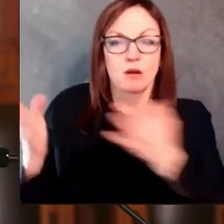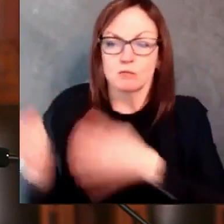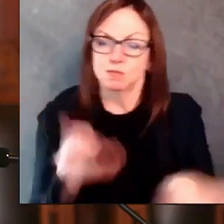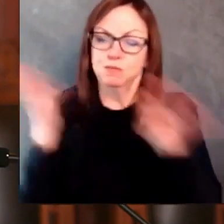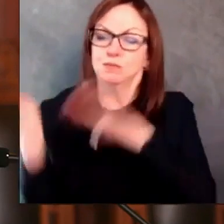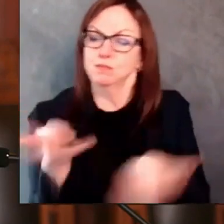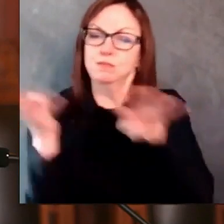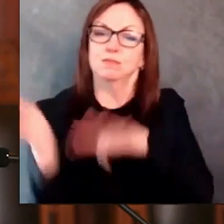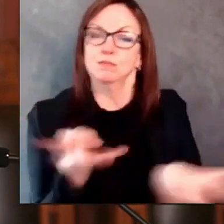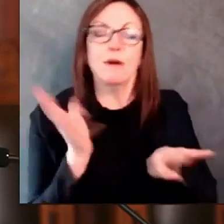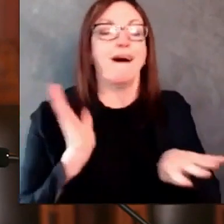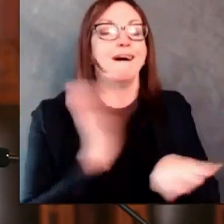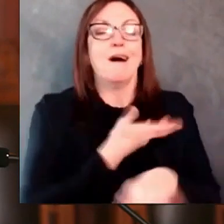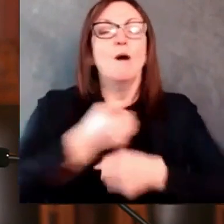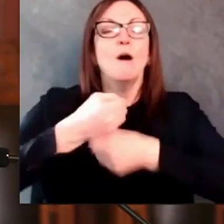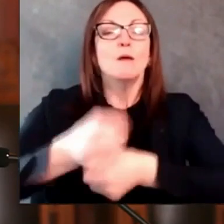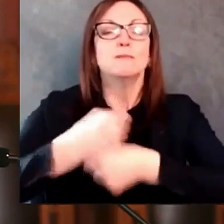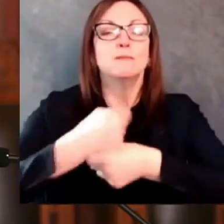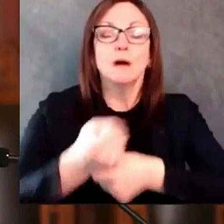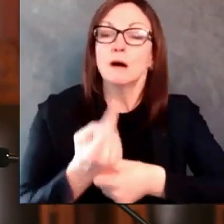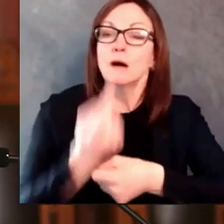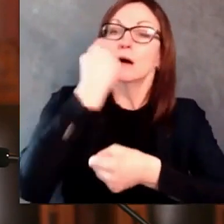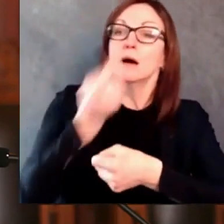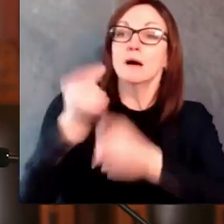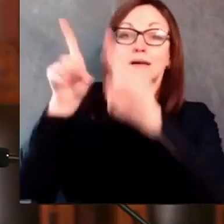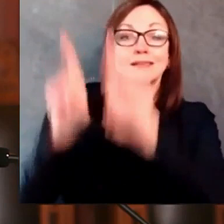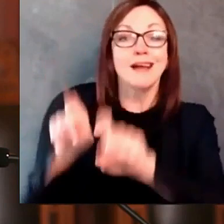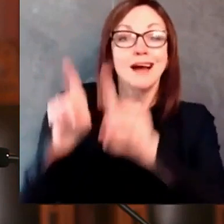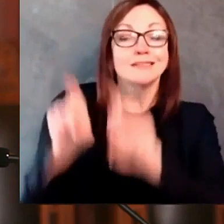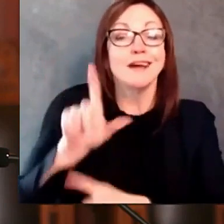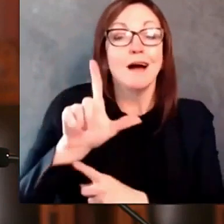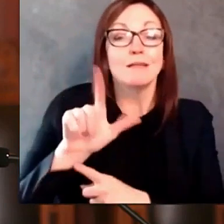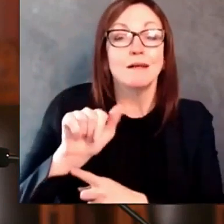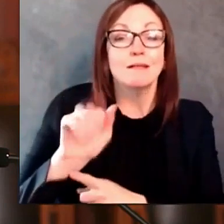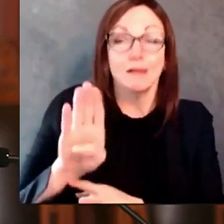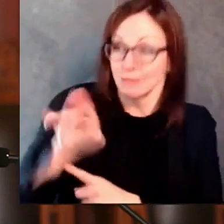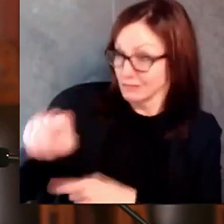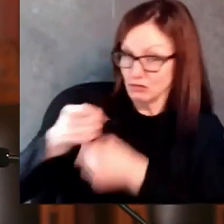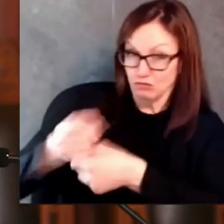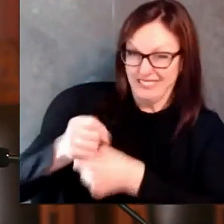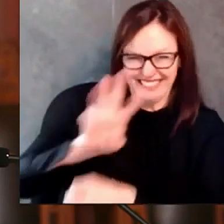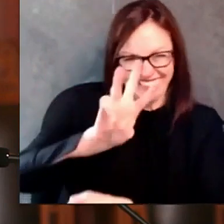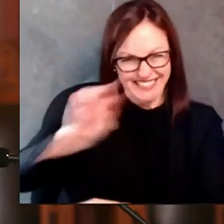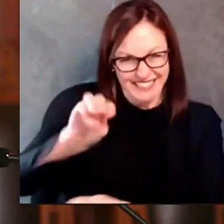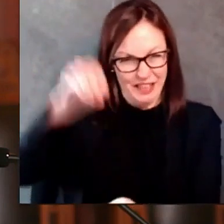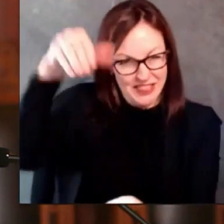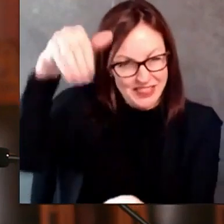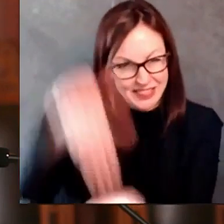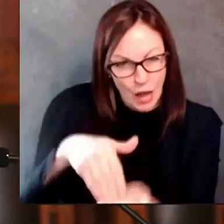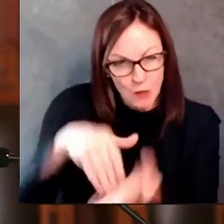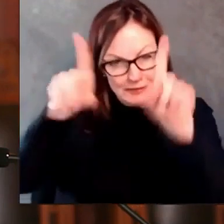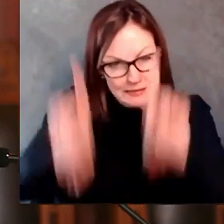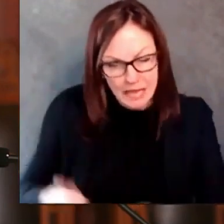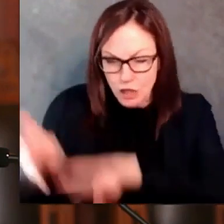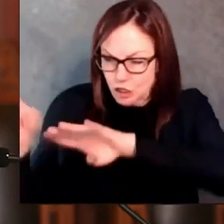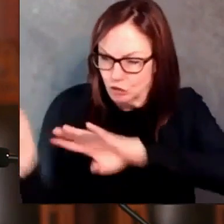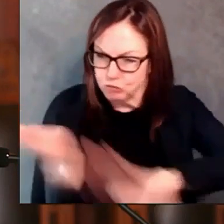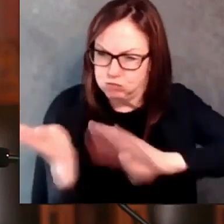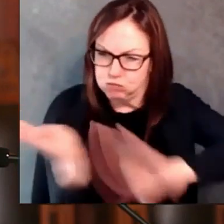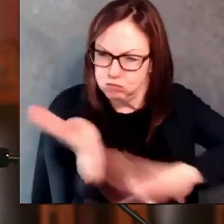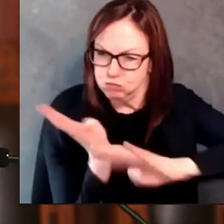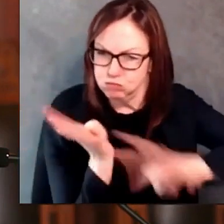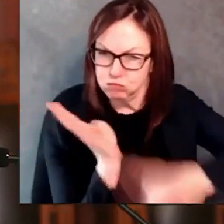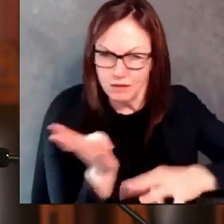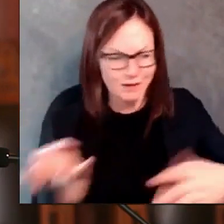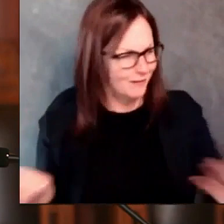testing sites. Testing is a key tool to box in the virus because it informs our decisions. If you know